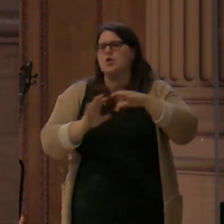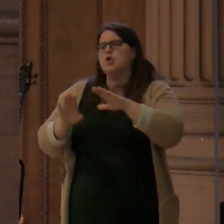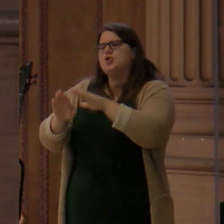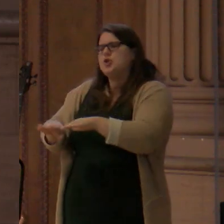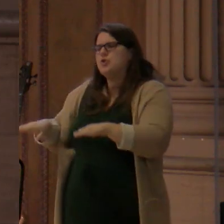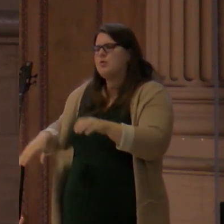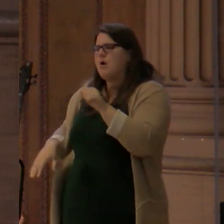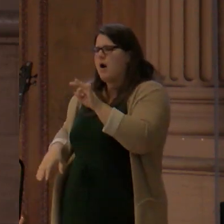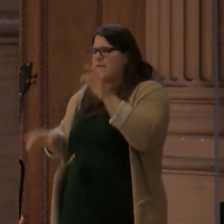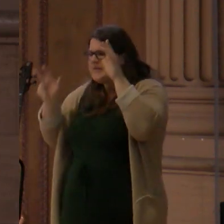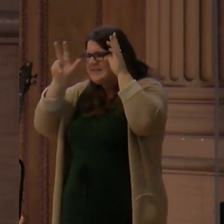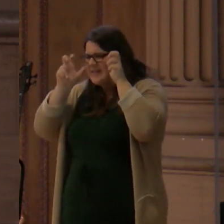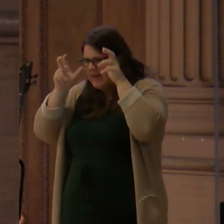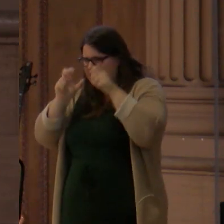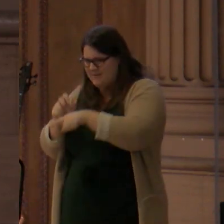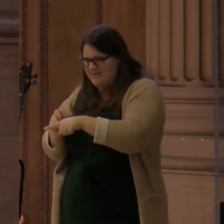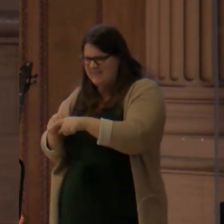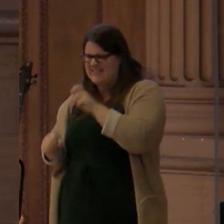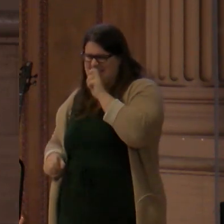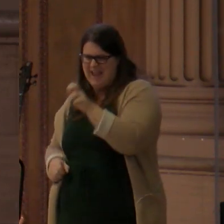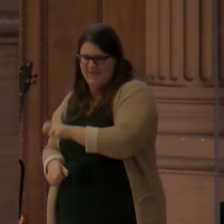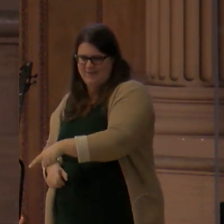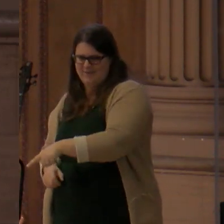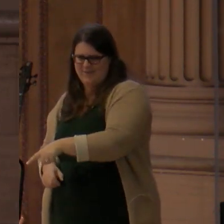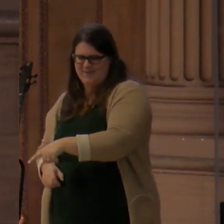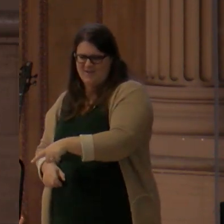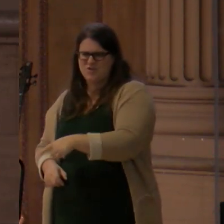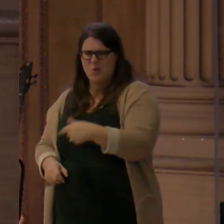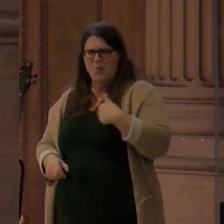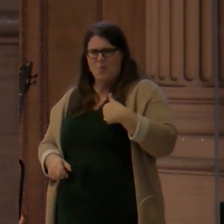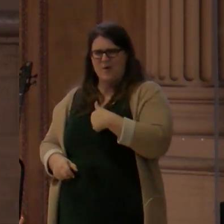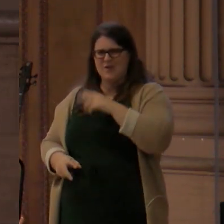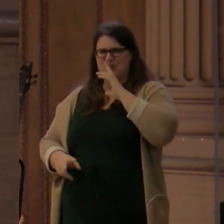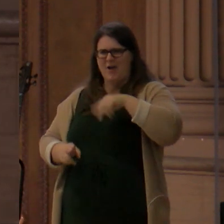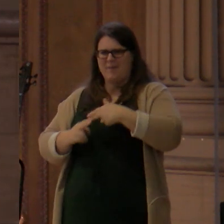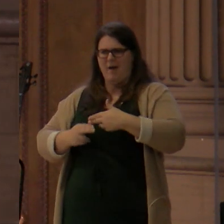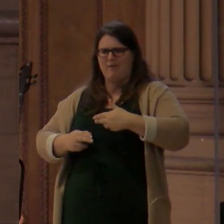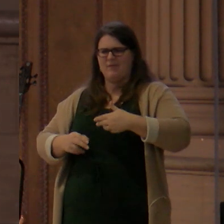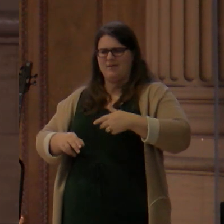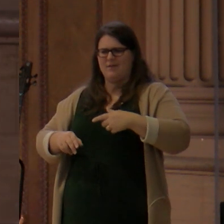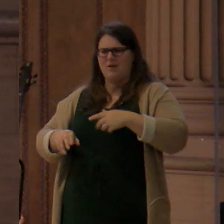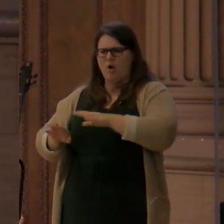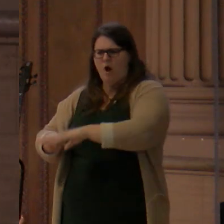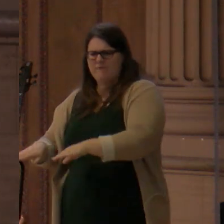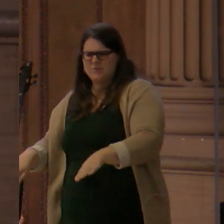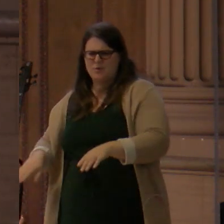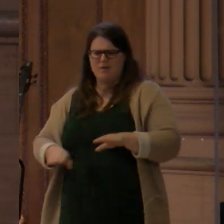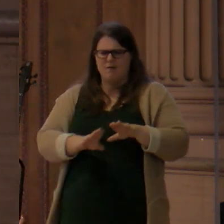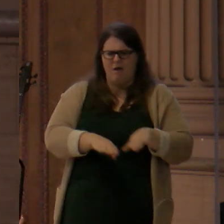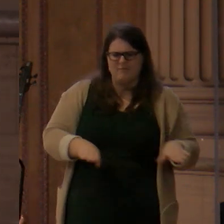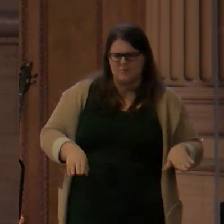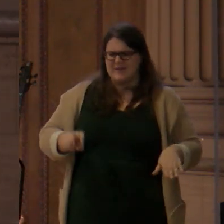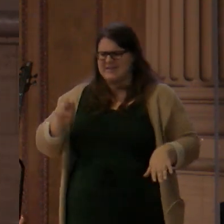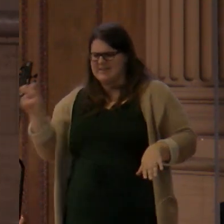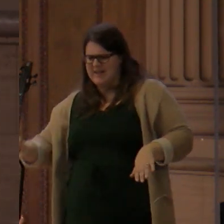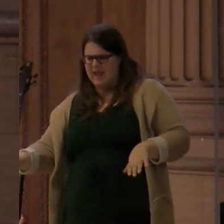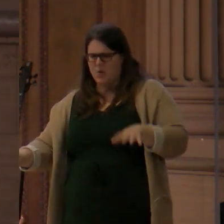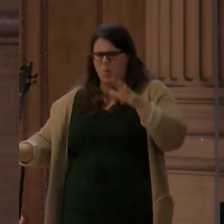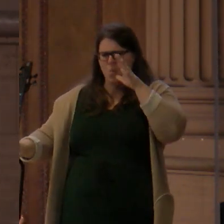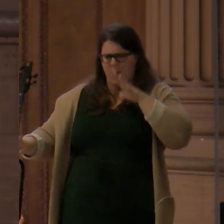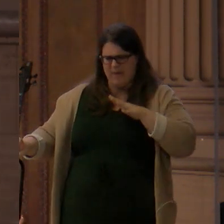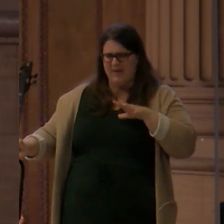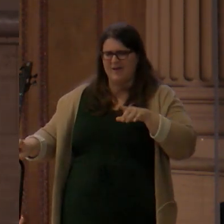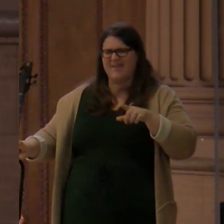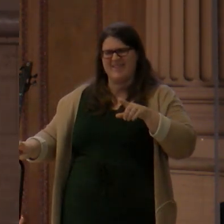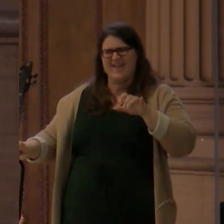kind of language. For example, in John chapter 8, notice what he says to the religious leaders, verse 42. Jesus said to them, if